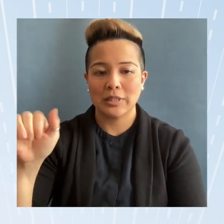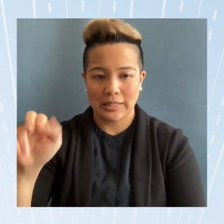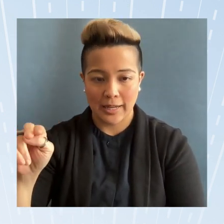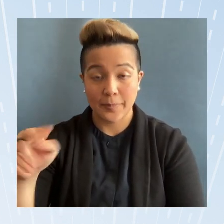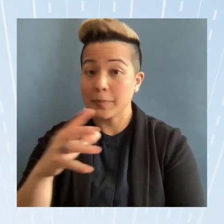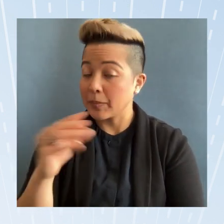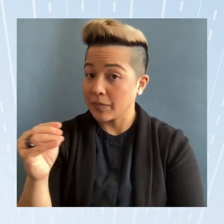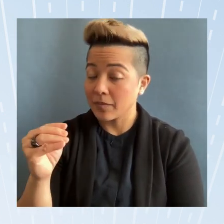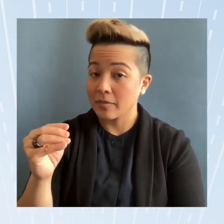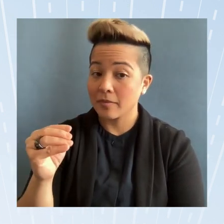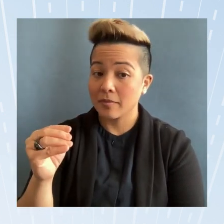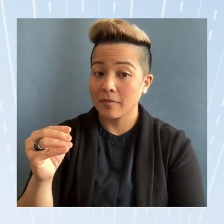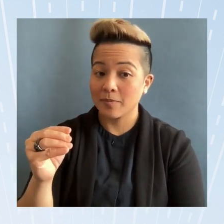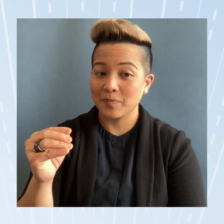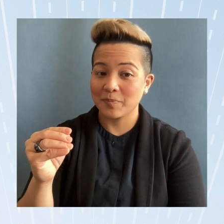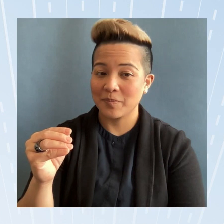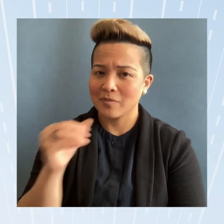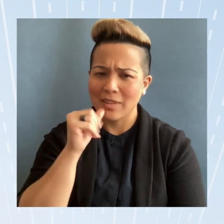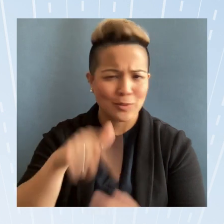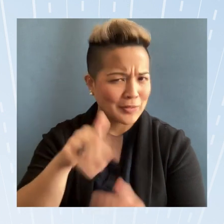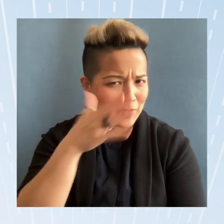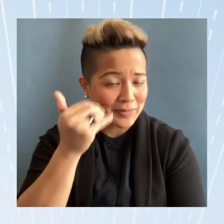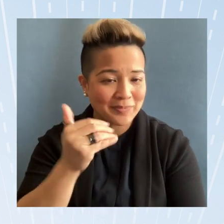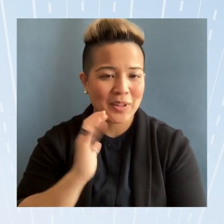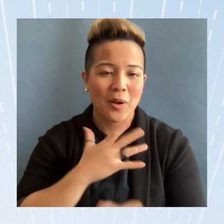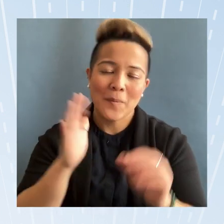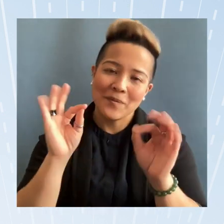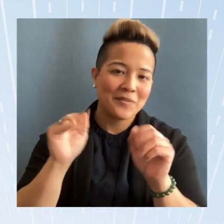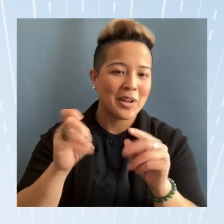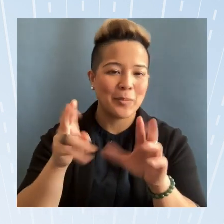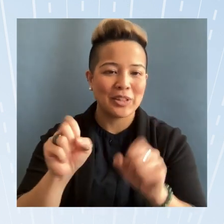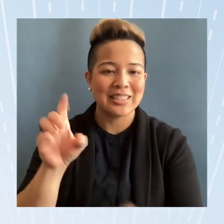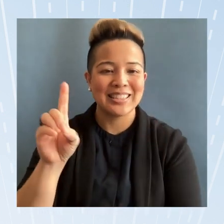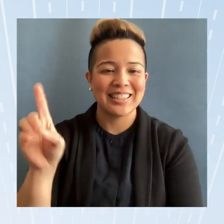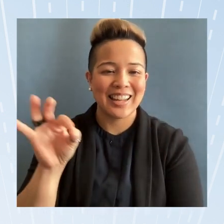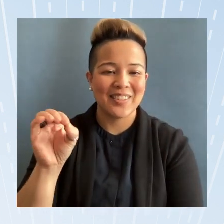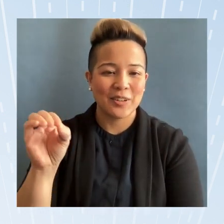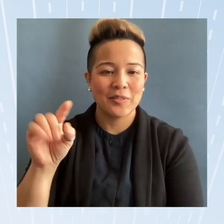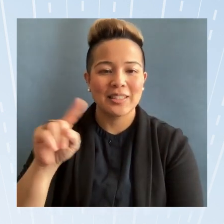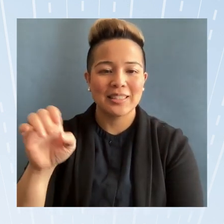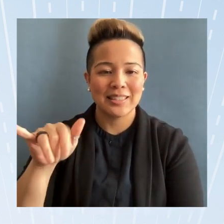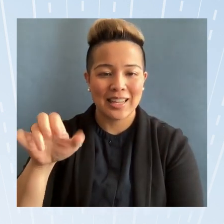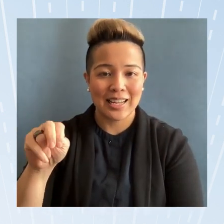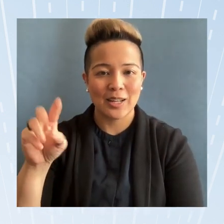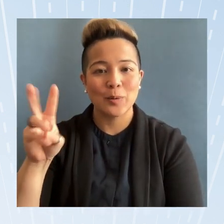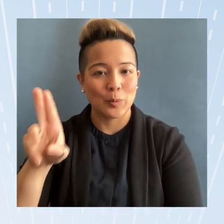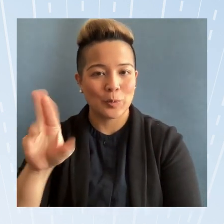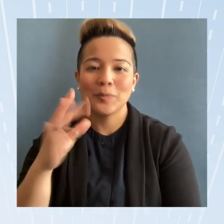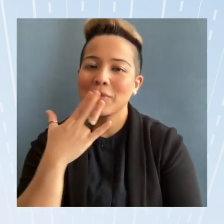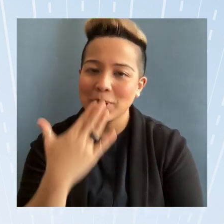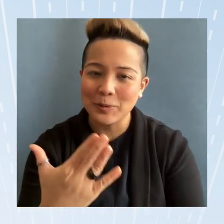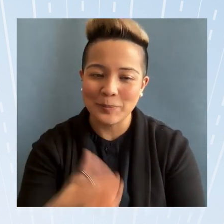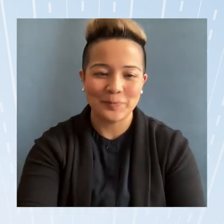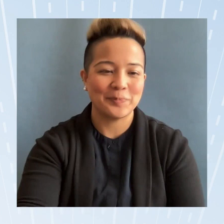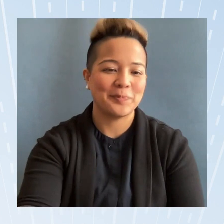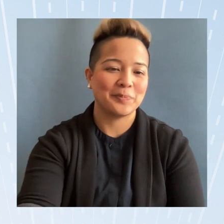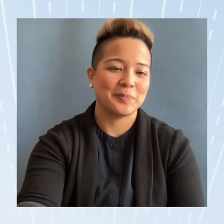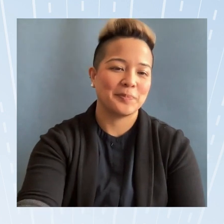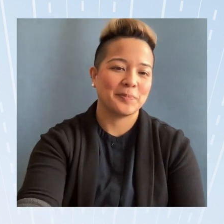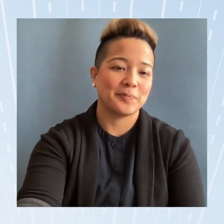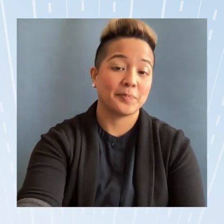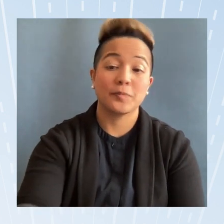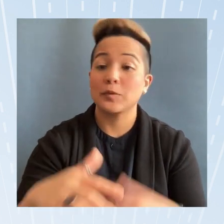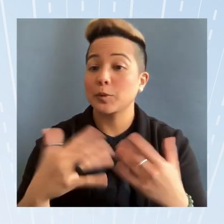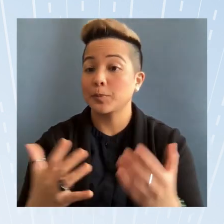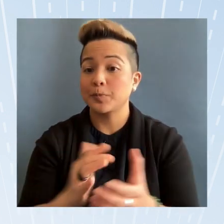that not to forget our fabulous DFO Zeyan Wu thank you so